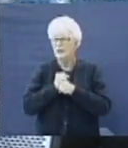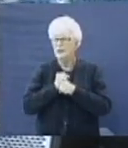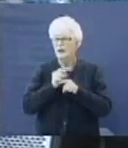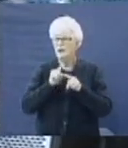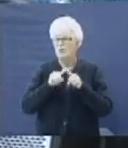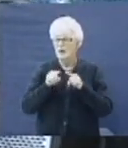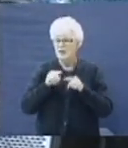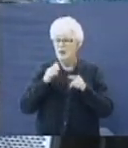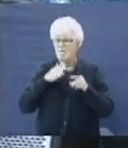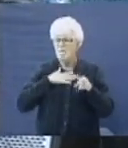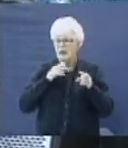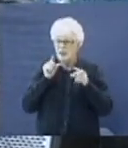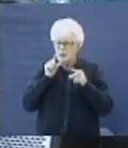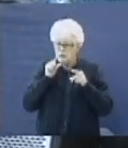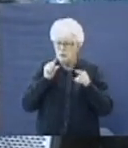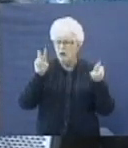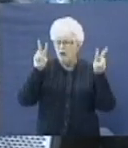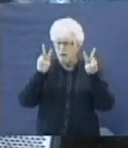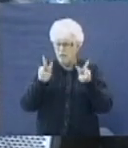But God, in my little valleys,